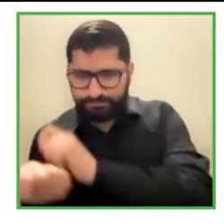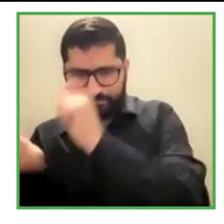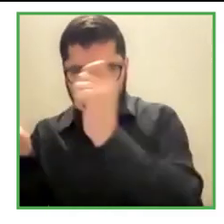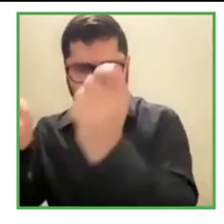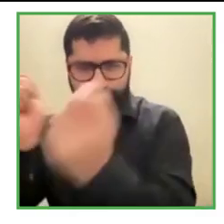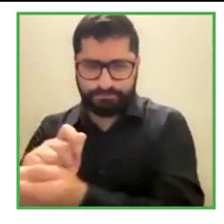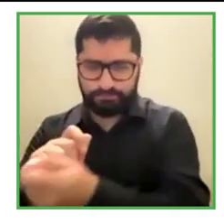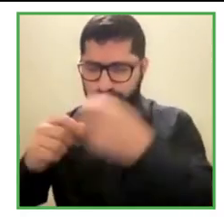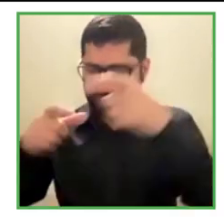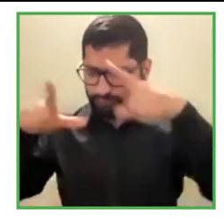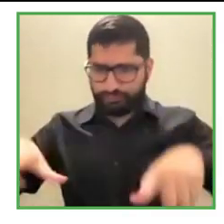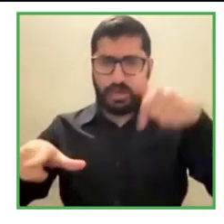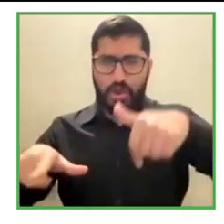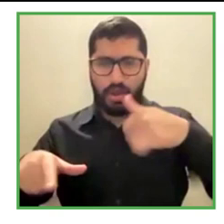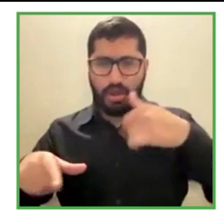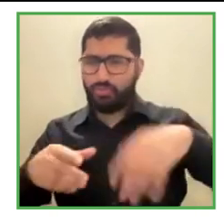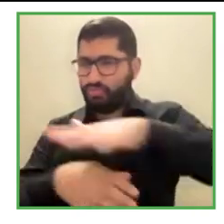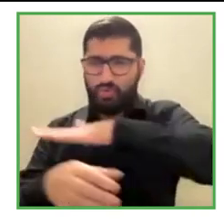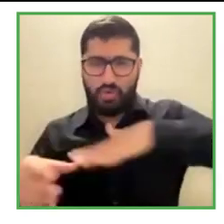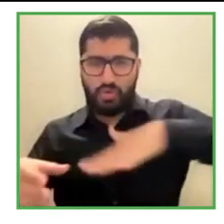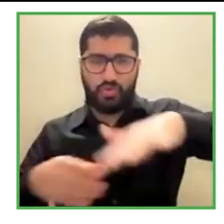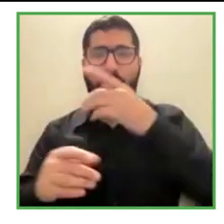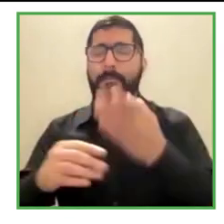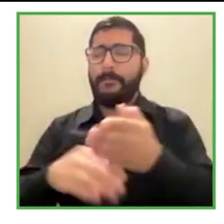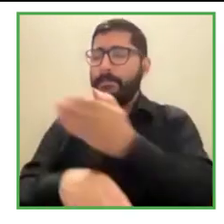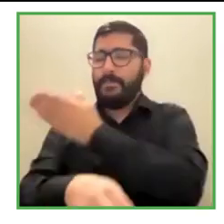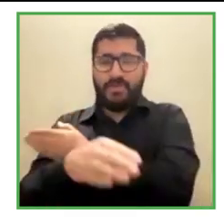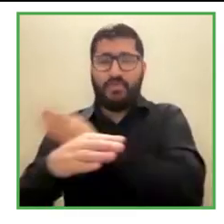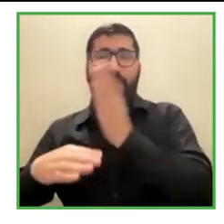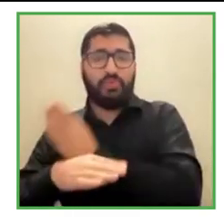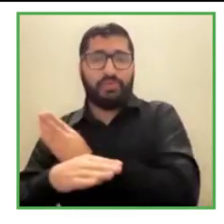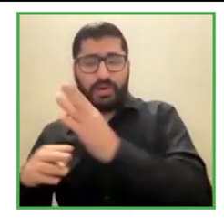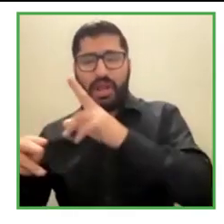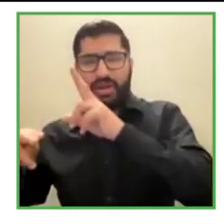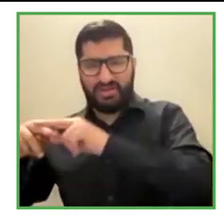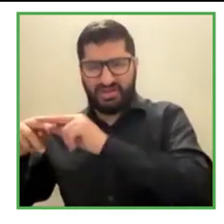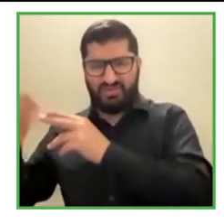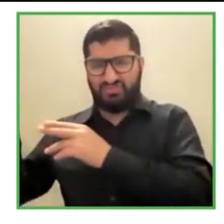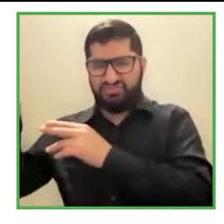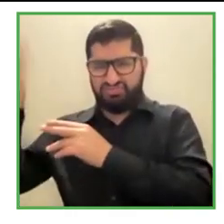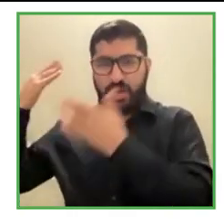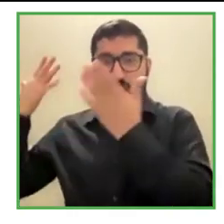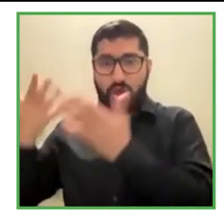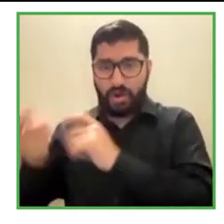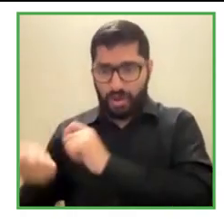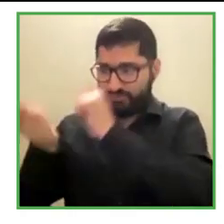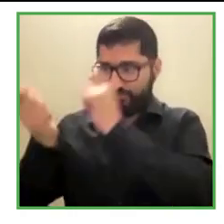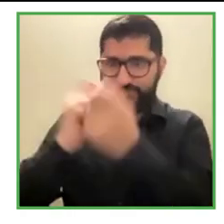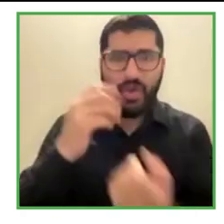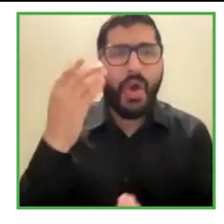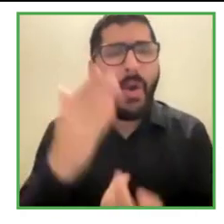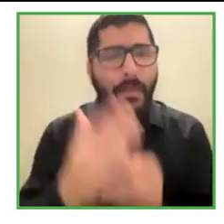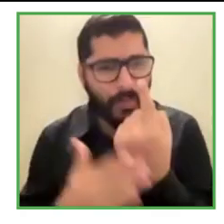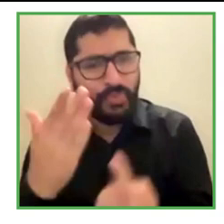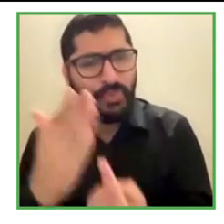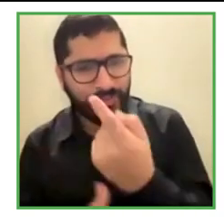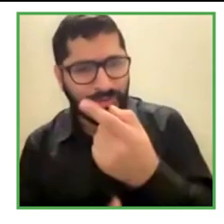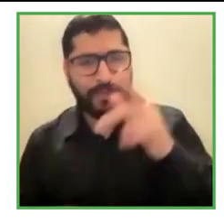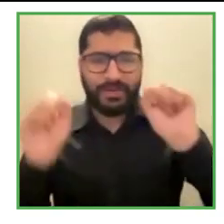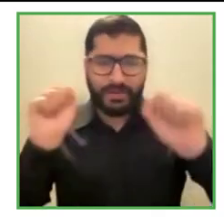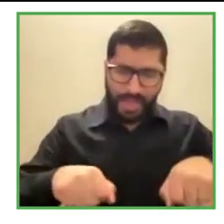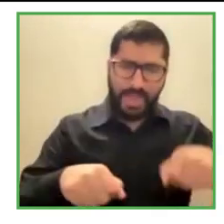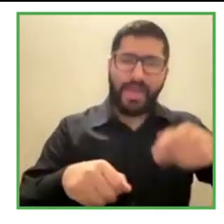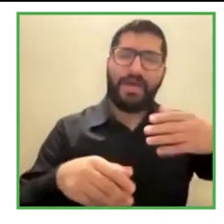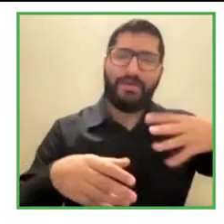an opportunity there that we can utilize and capitalize on. And that doesn't mean that we are not going to still push